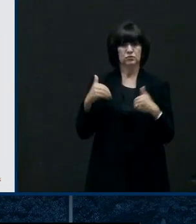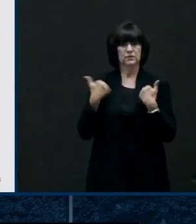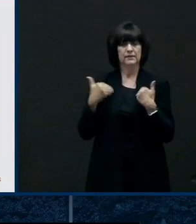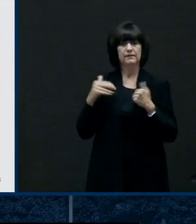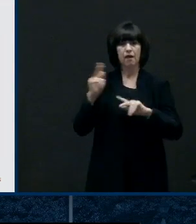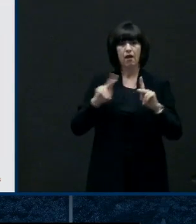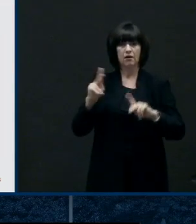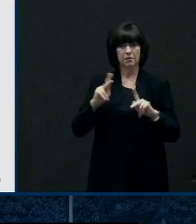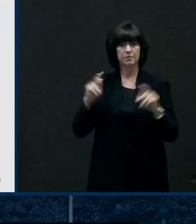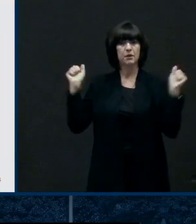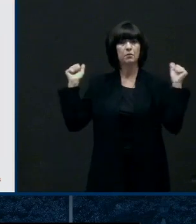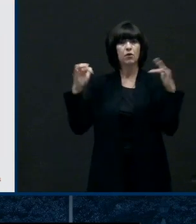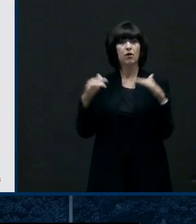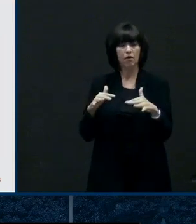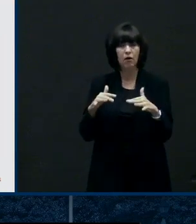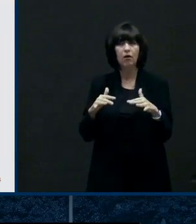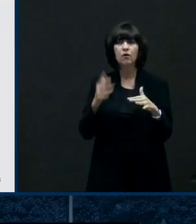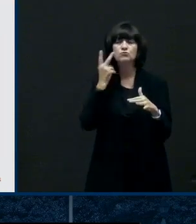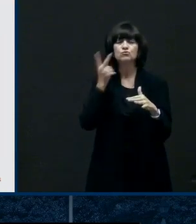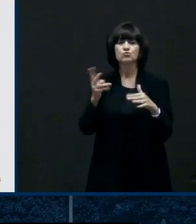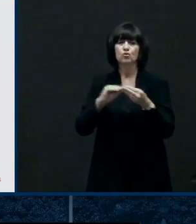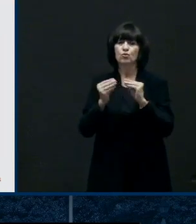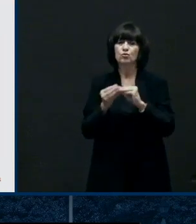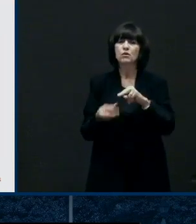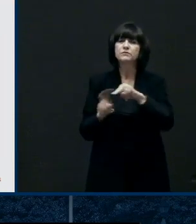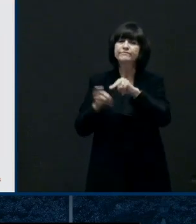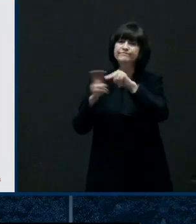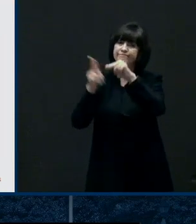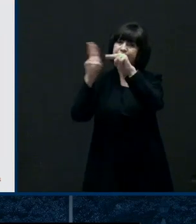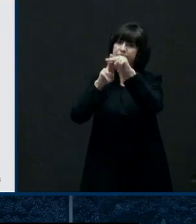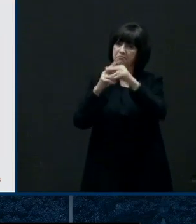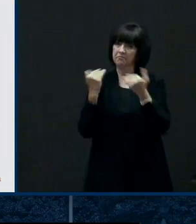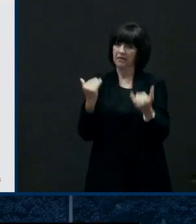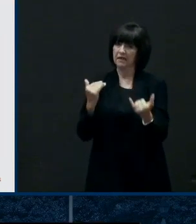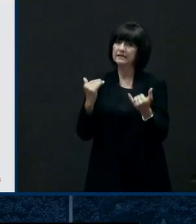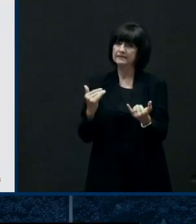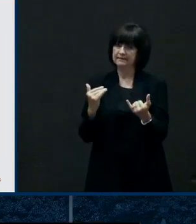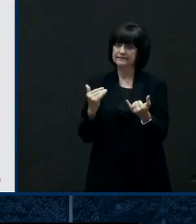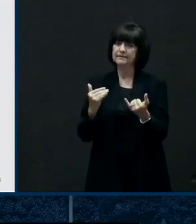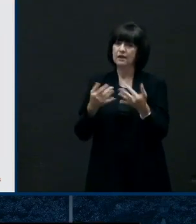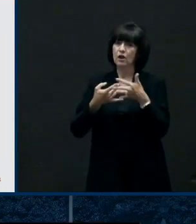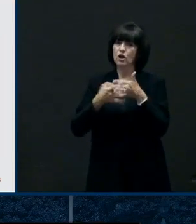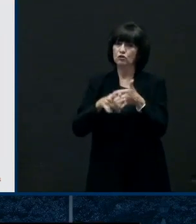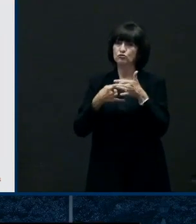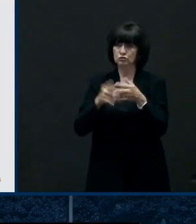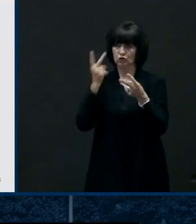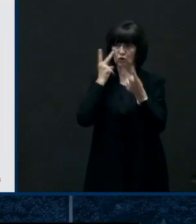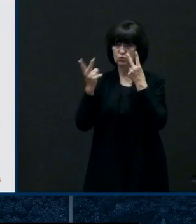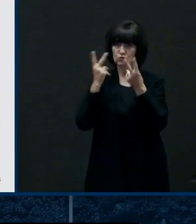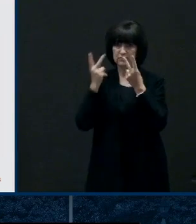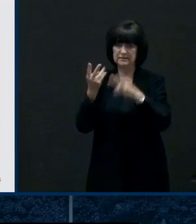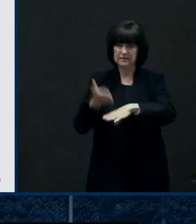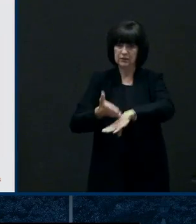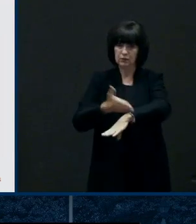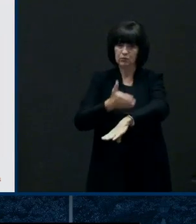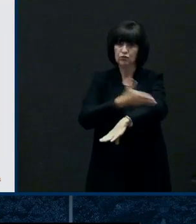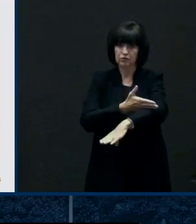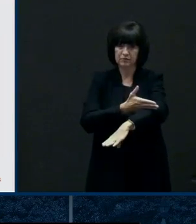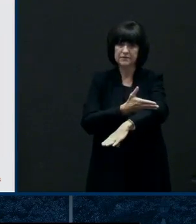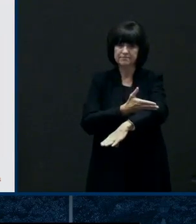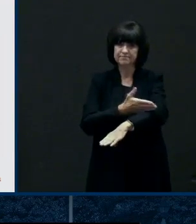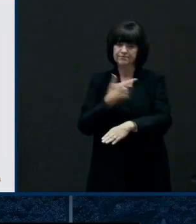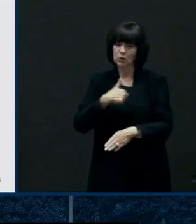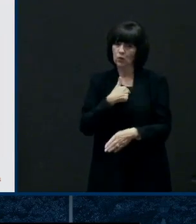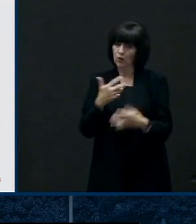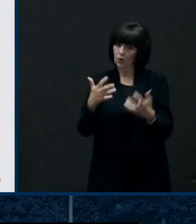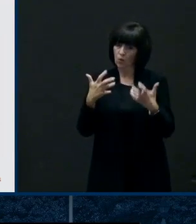continues to increase at a rate greater than all the other uh subcategories so again we need folks uh that are in